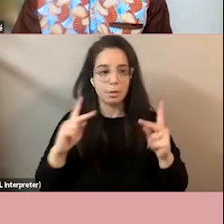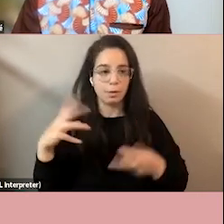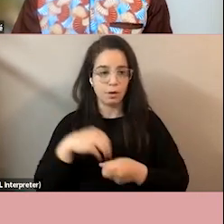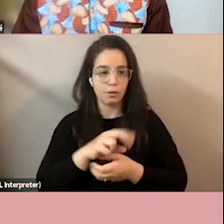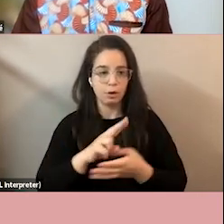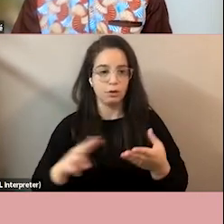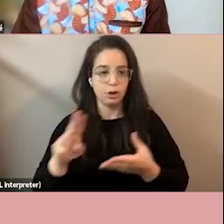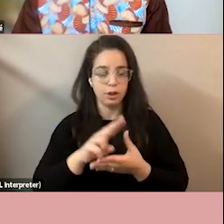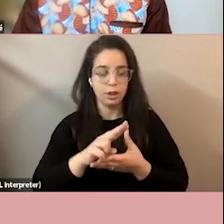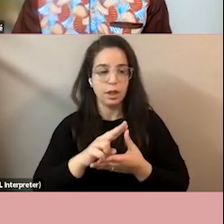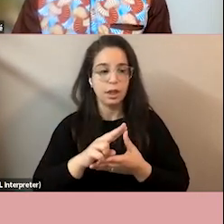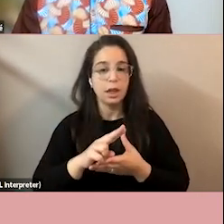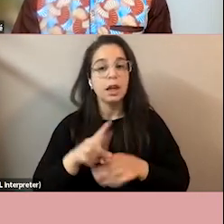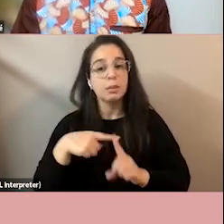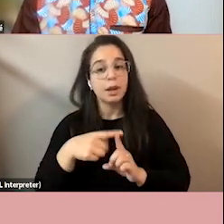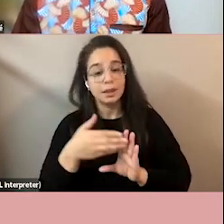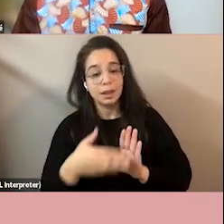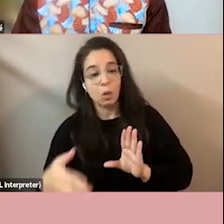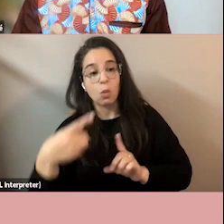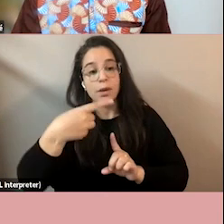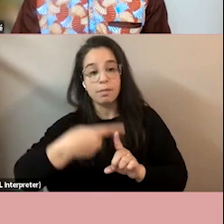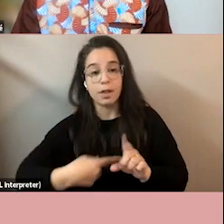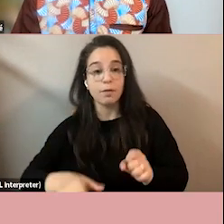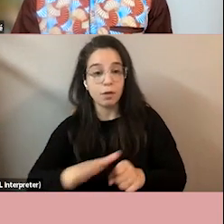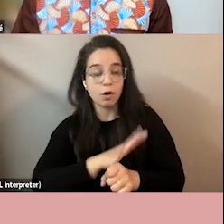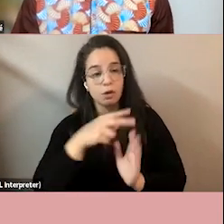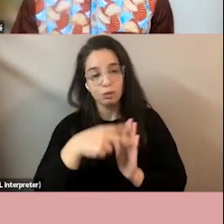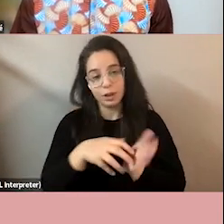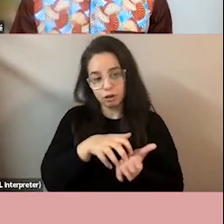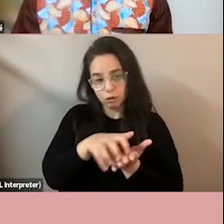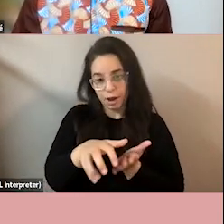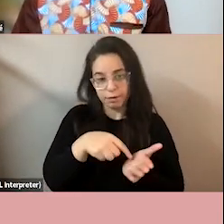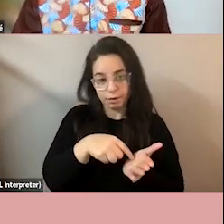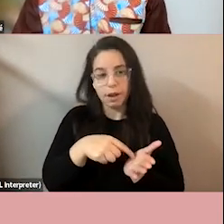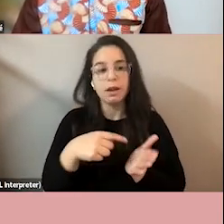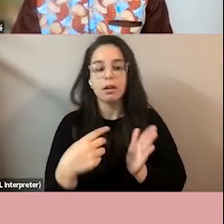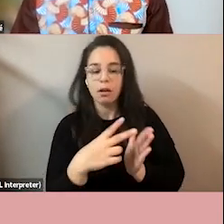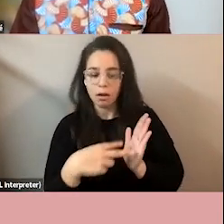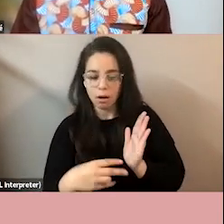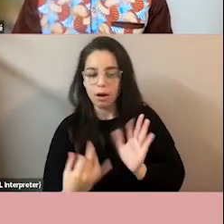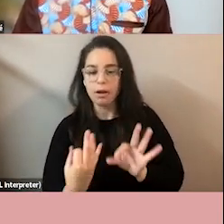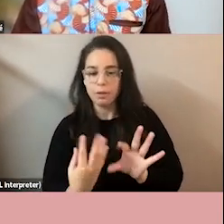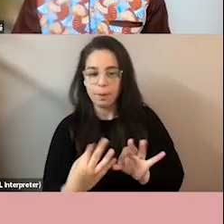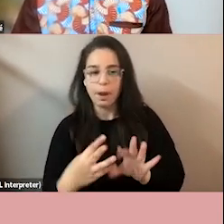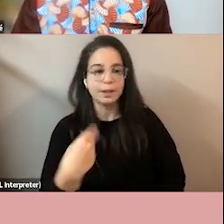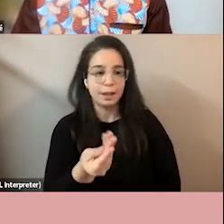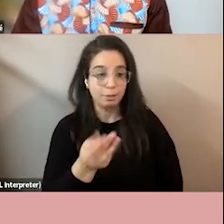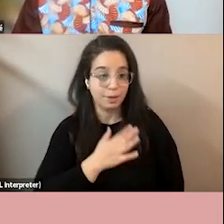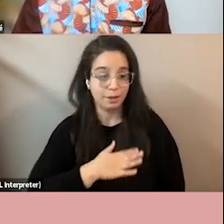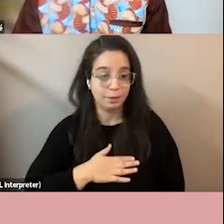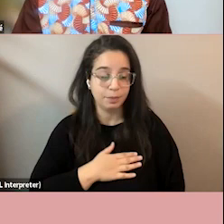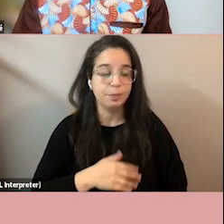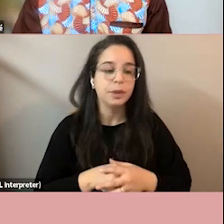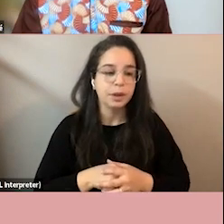opportunity for an entire month to be able to read the draft and provide your feedback and comments so we're developing a strategic